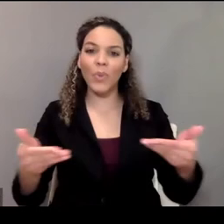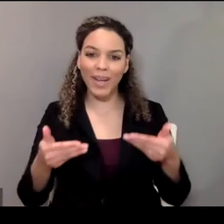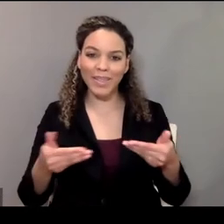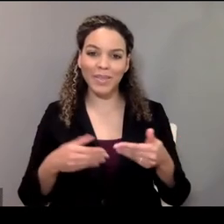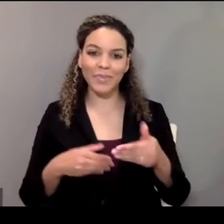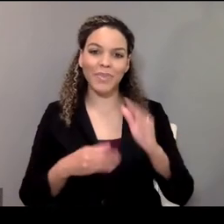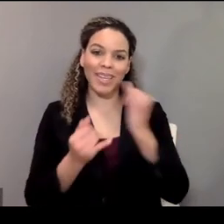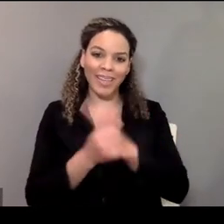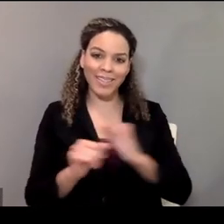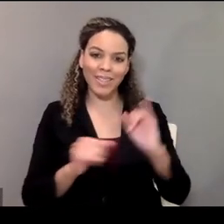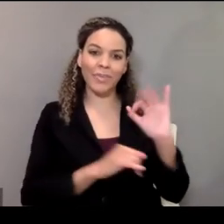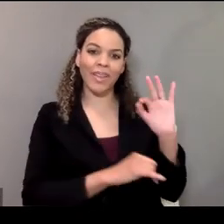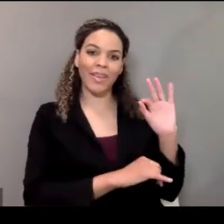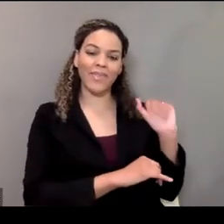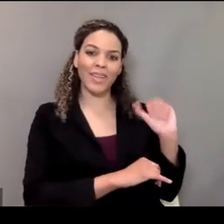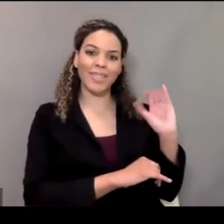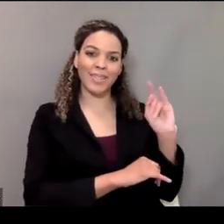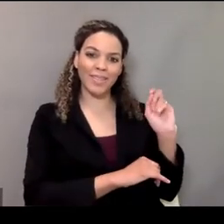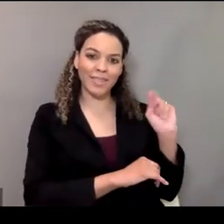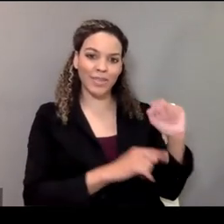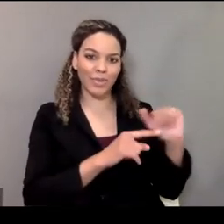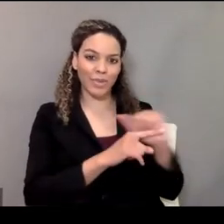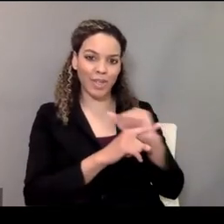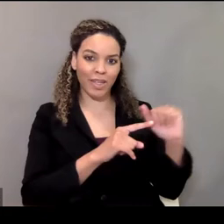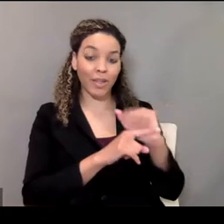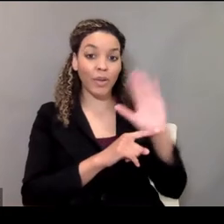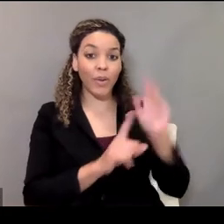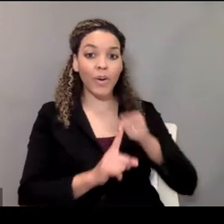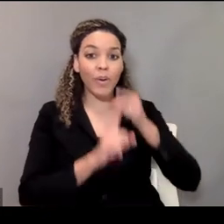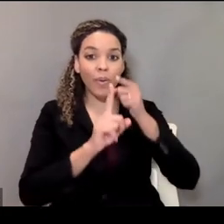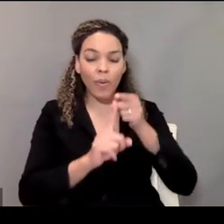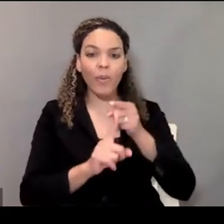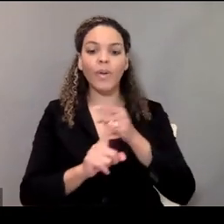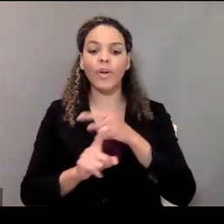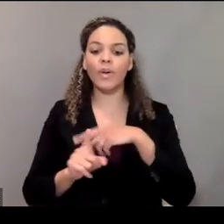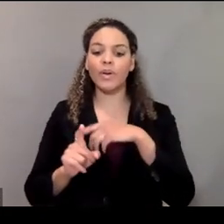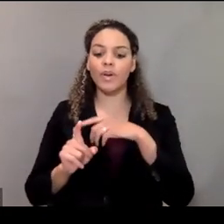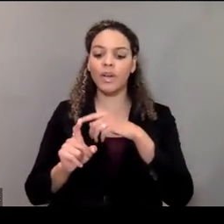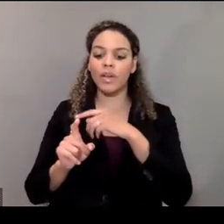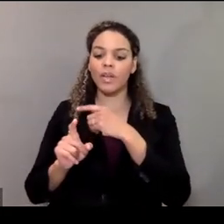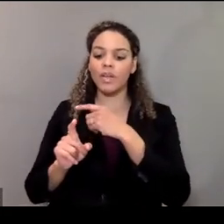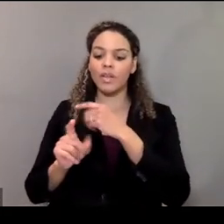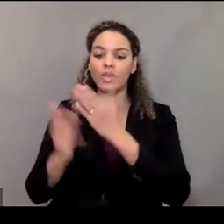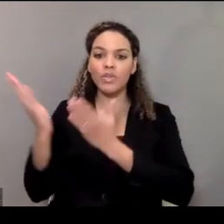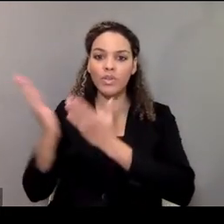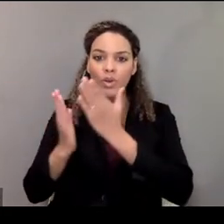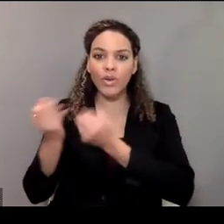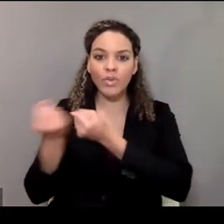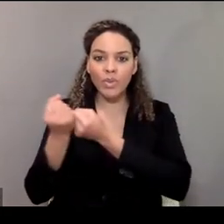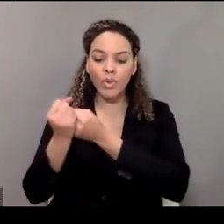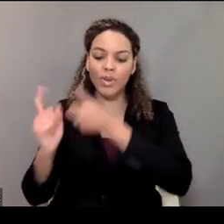Welcome to your independent facilitation training for those seeking to serve self-determination program participants.